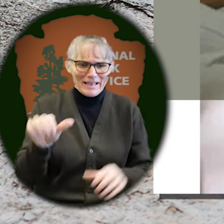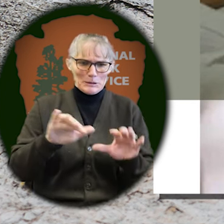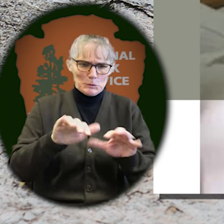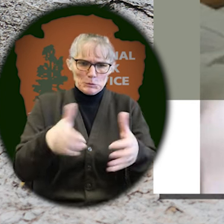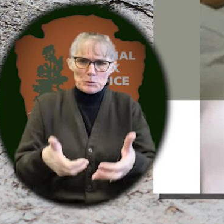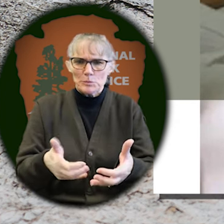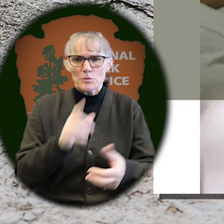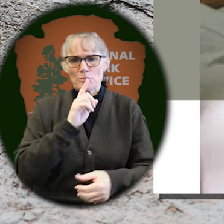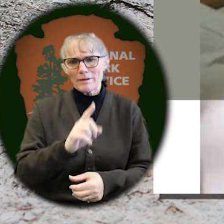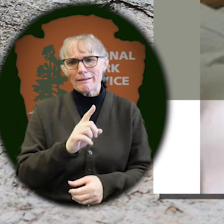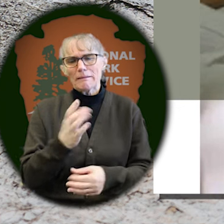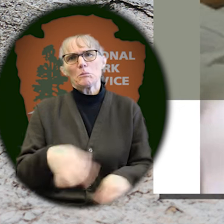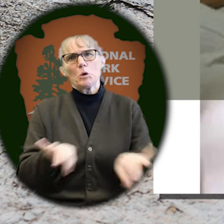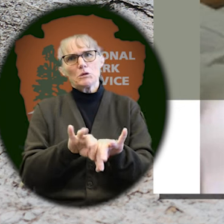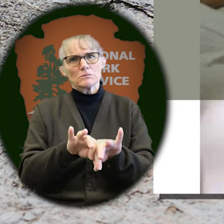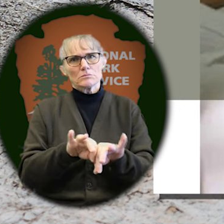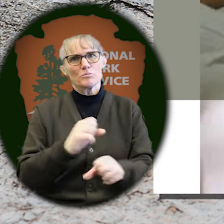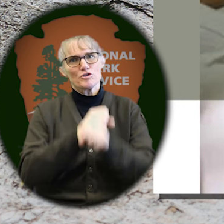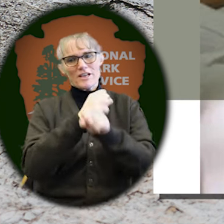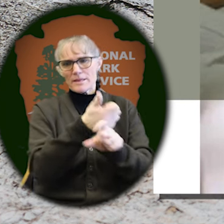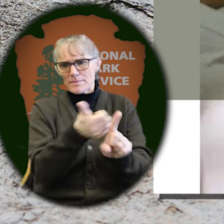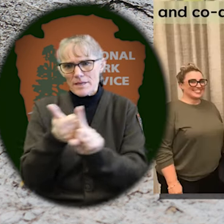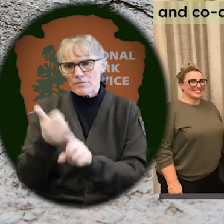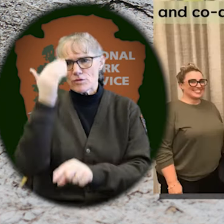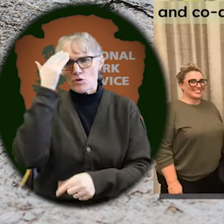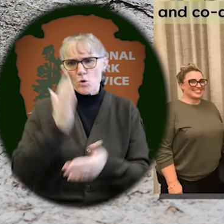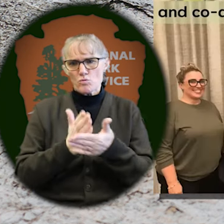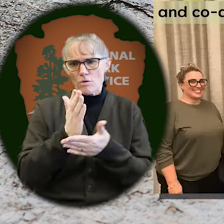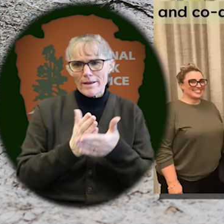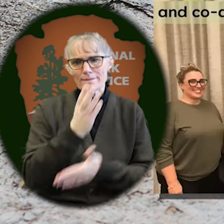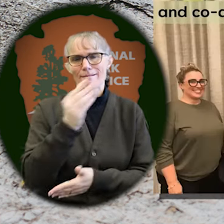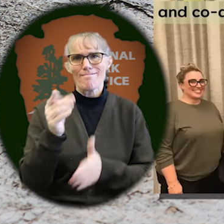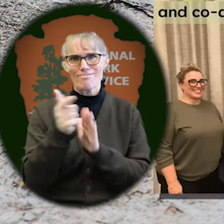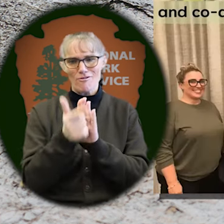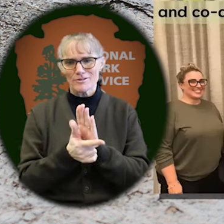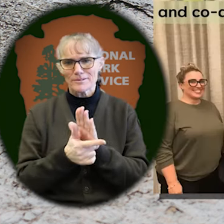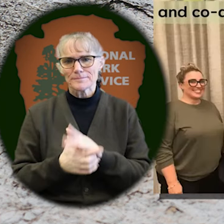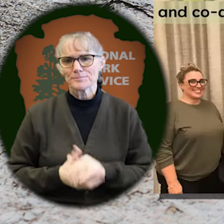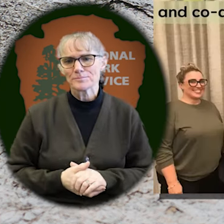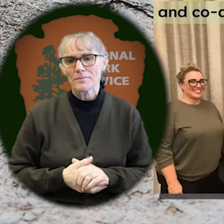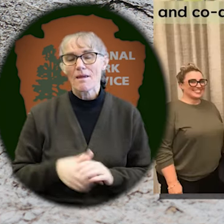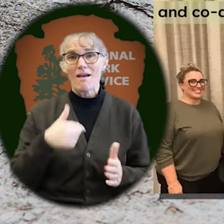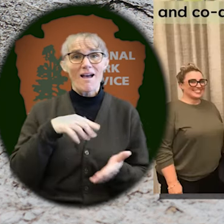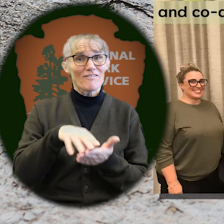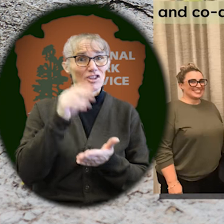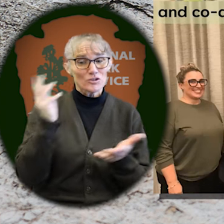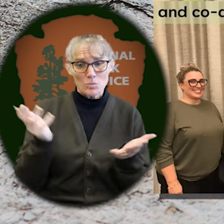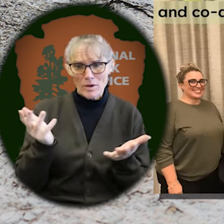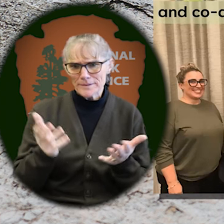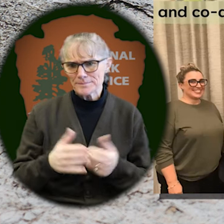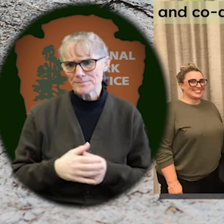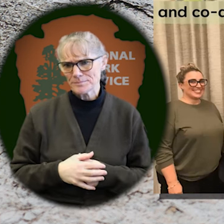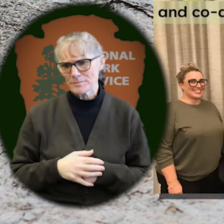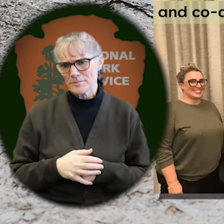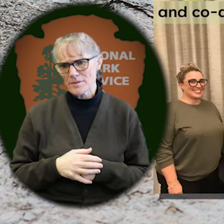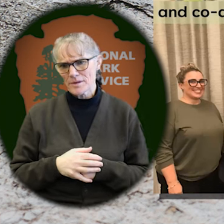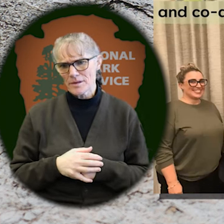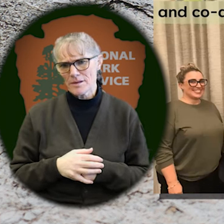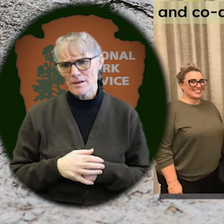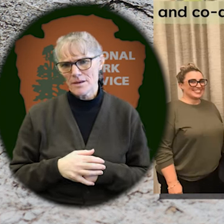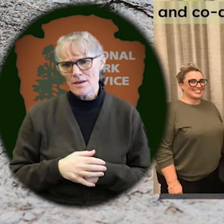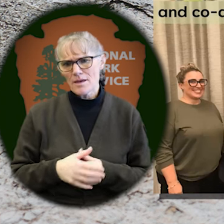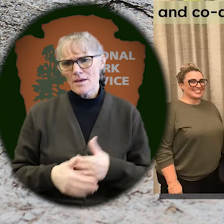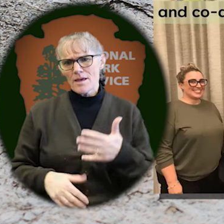them to protect themselves and know their rights and laws. So the things I've learned is